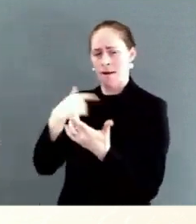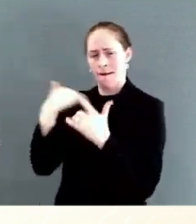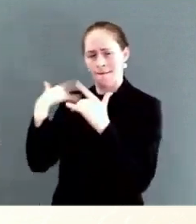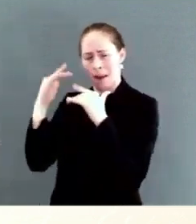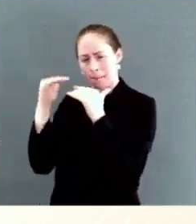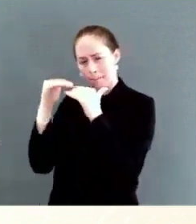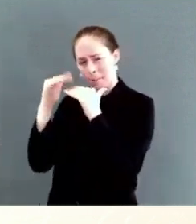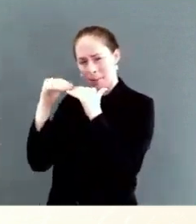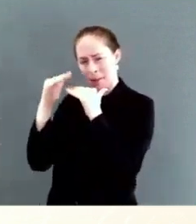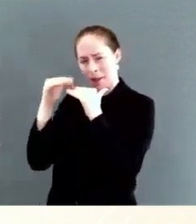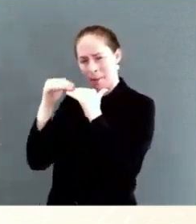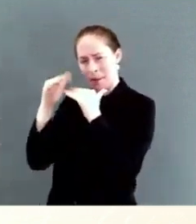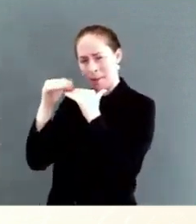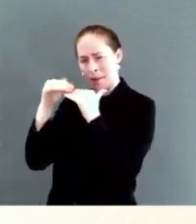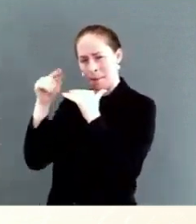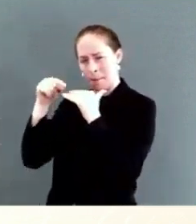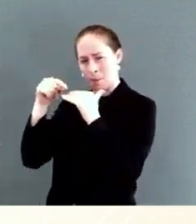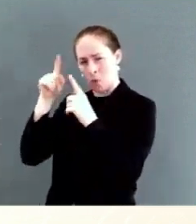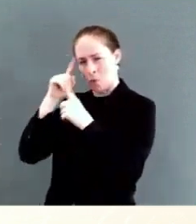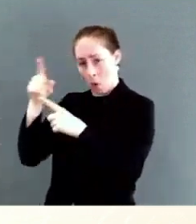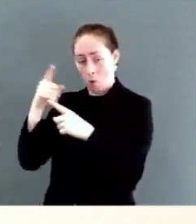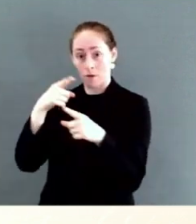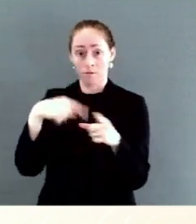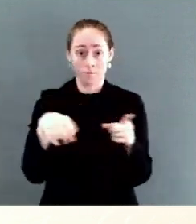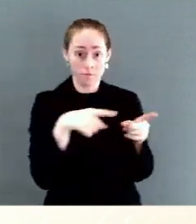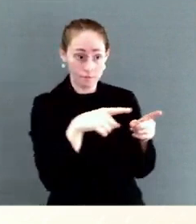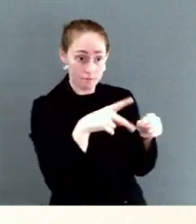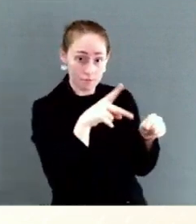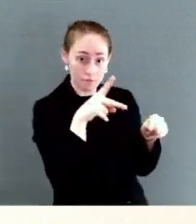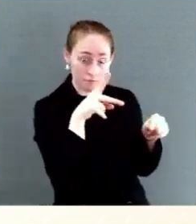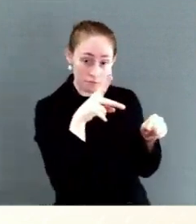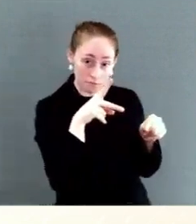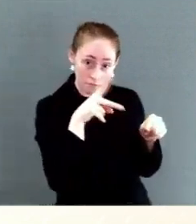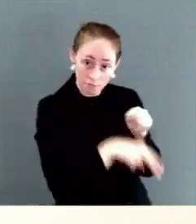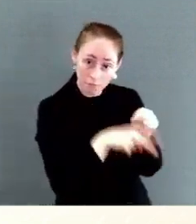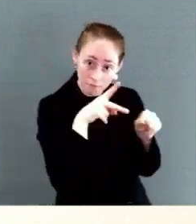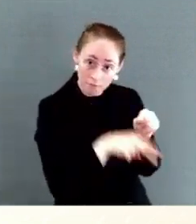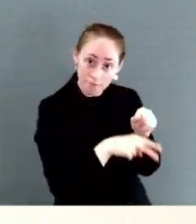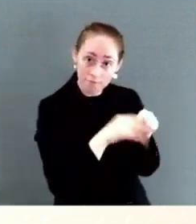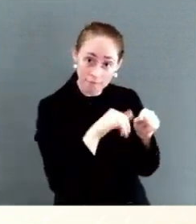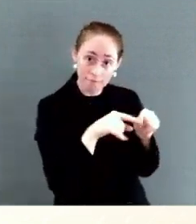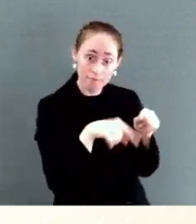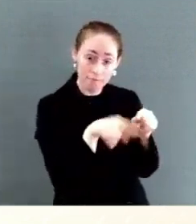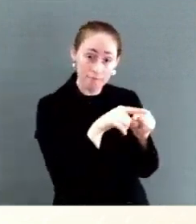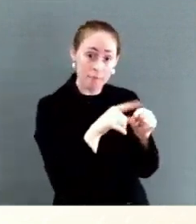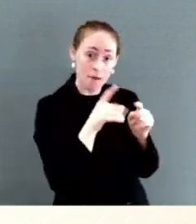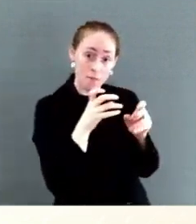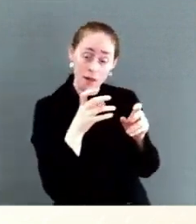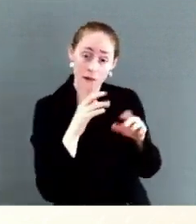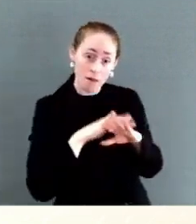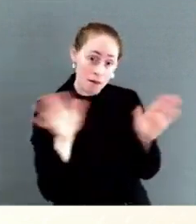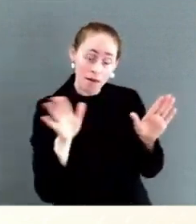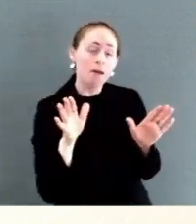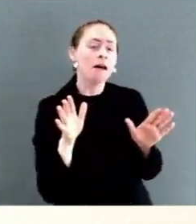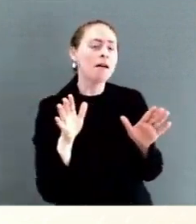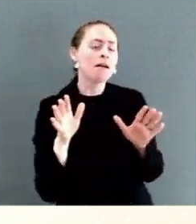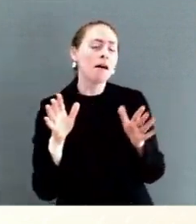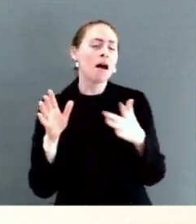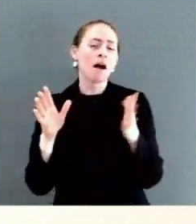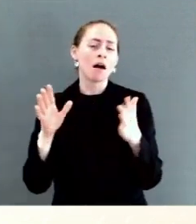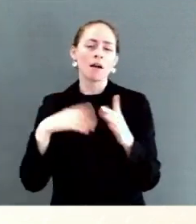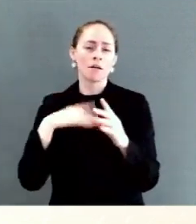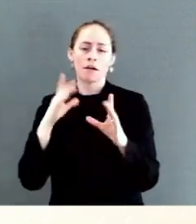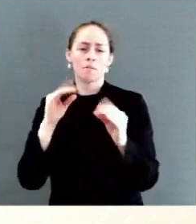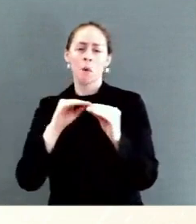a proposal that the President proposed himself, but it is something, as you know, that there is support for different versions of it in